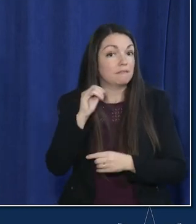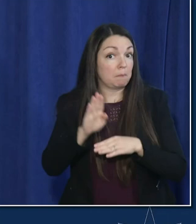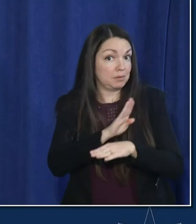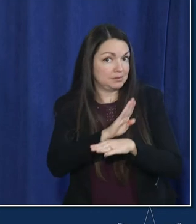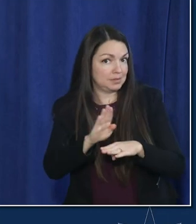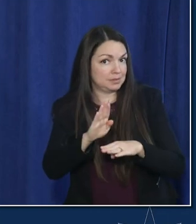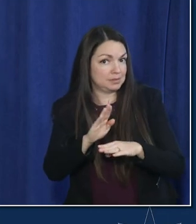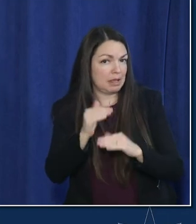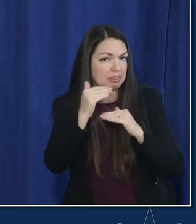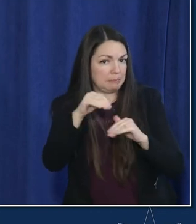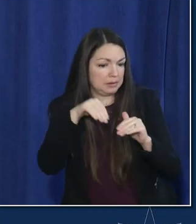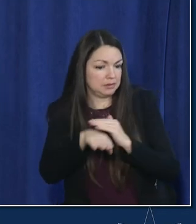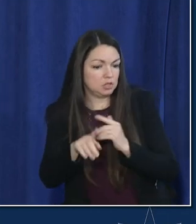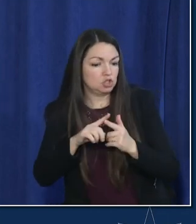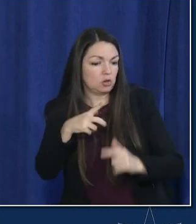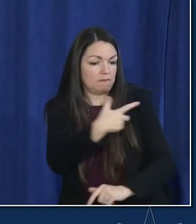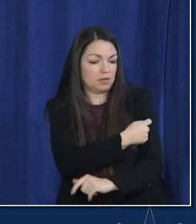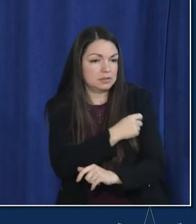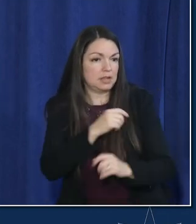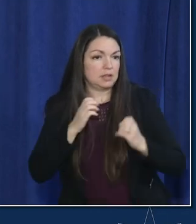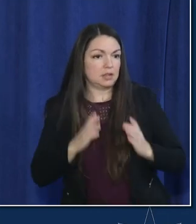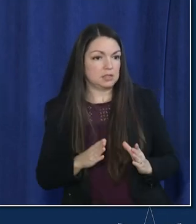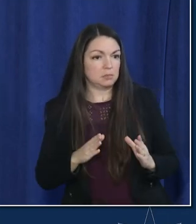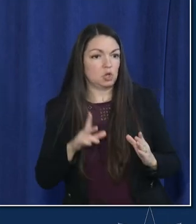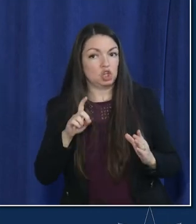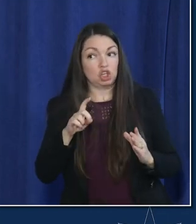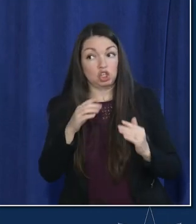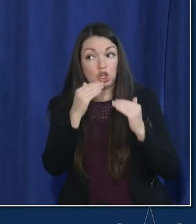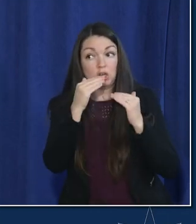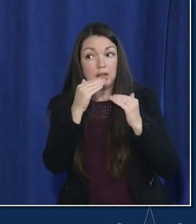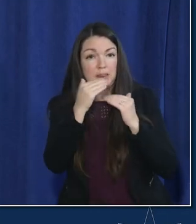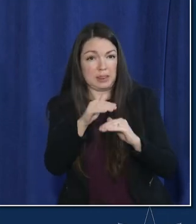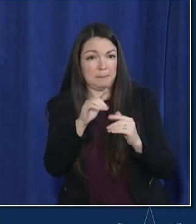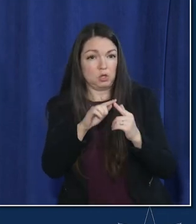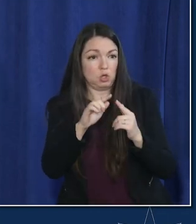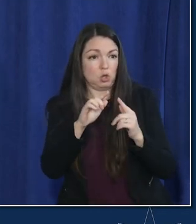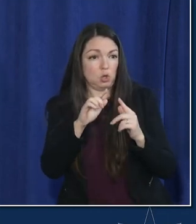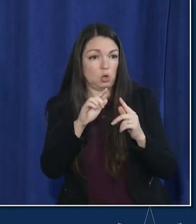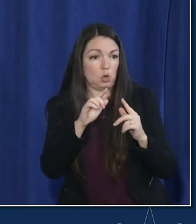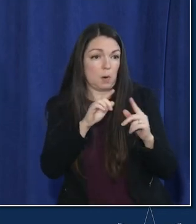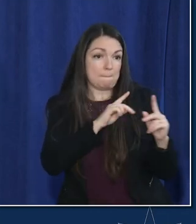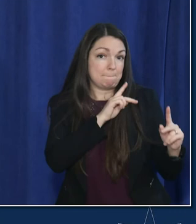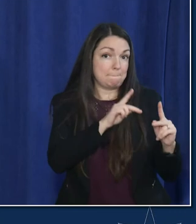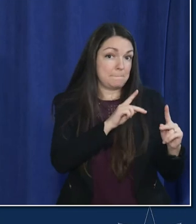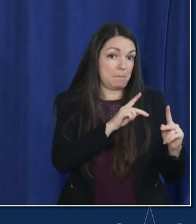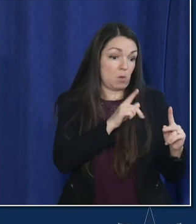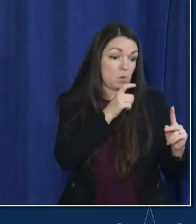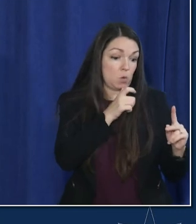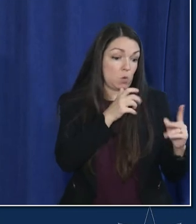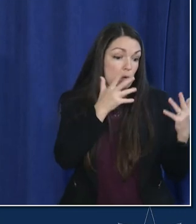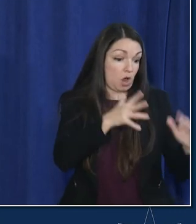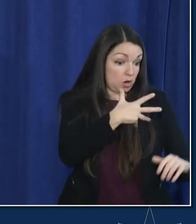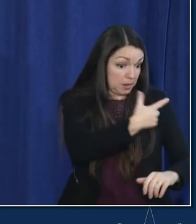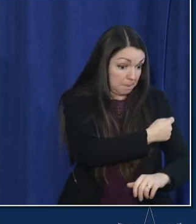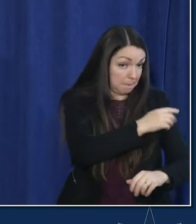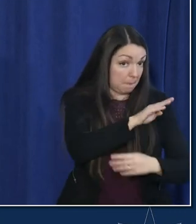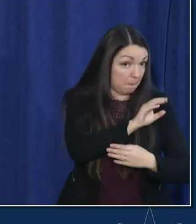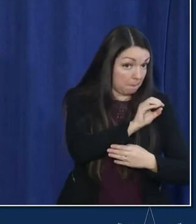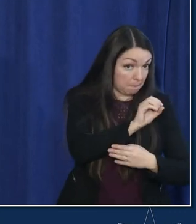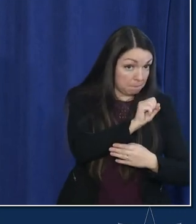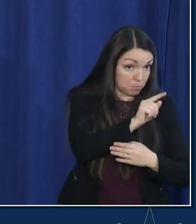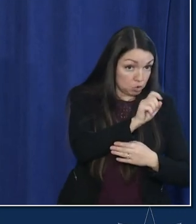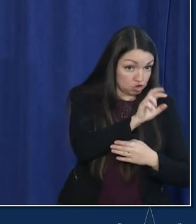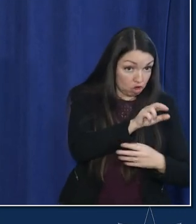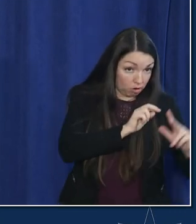are limiting entry to vaccinated customers consider limiting entry to customers that have gotten boosters do we have any information whether boosters make